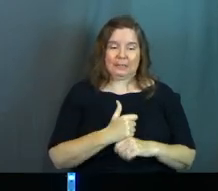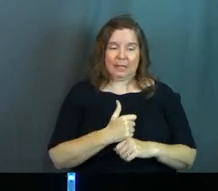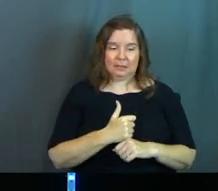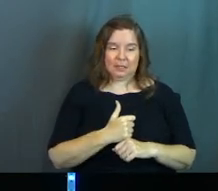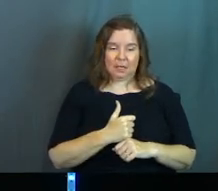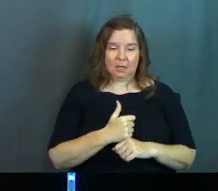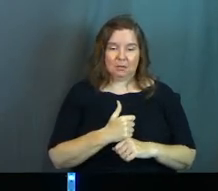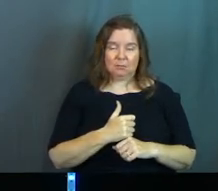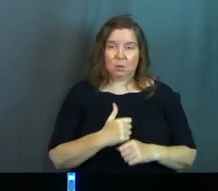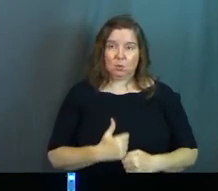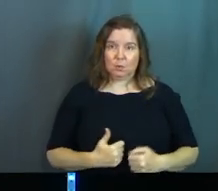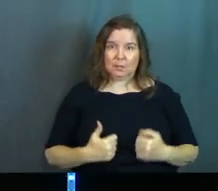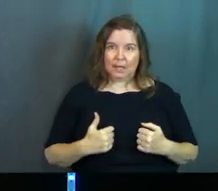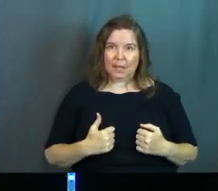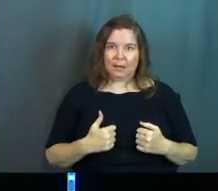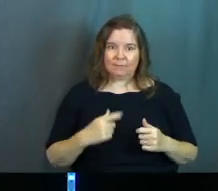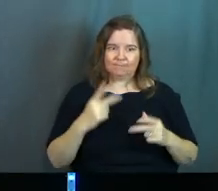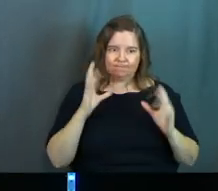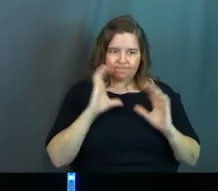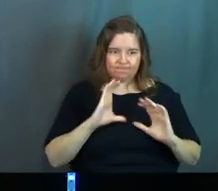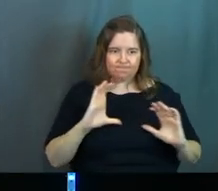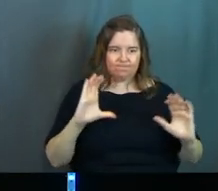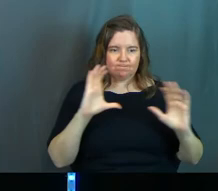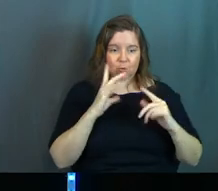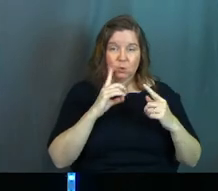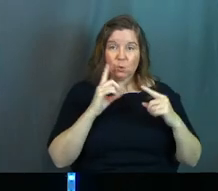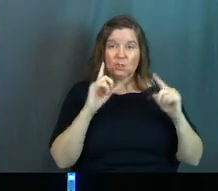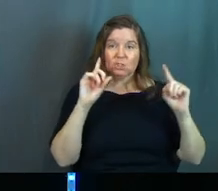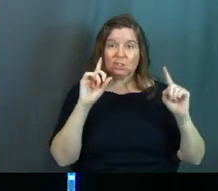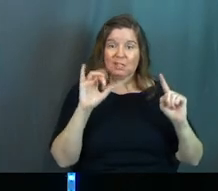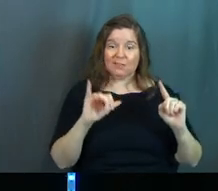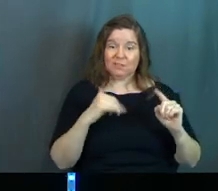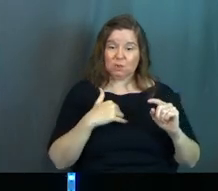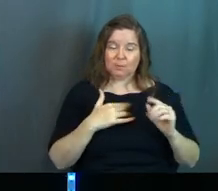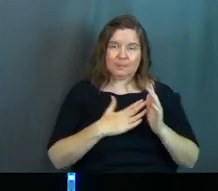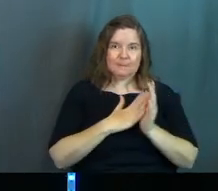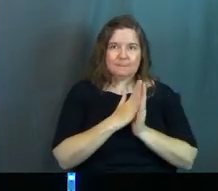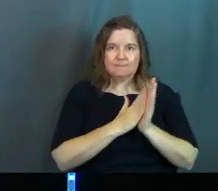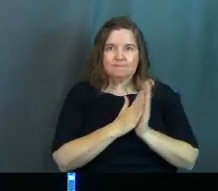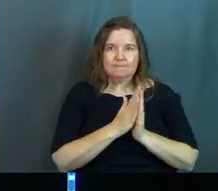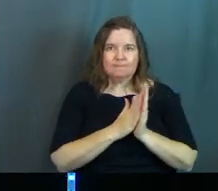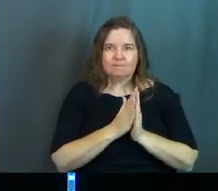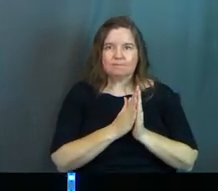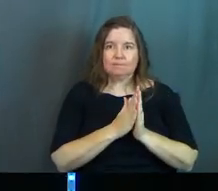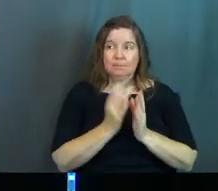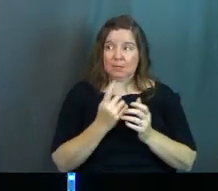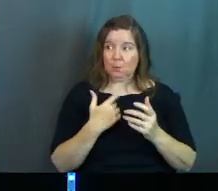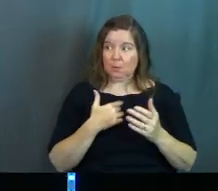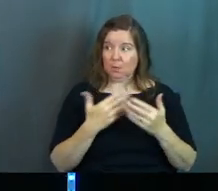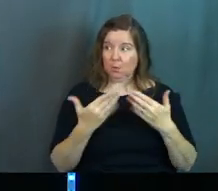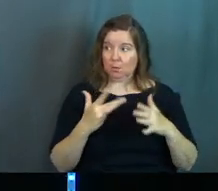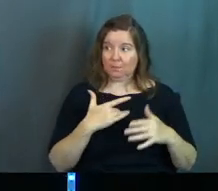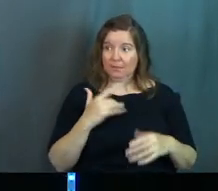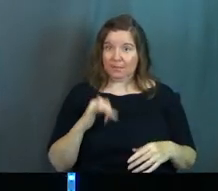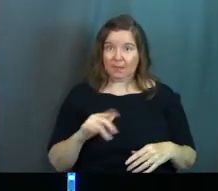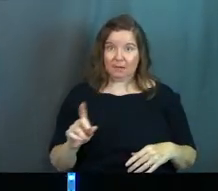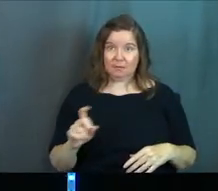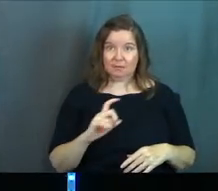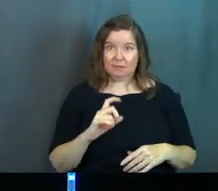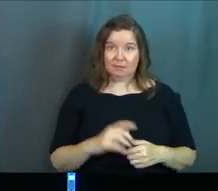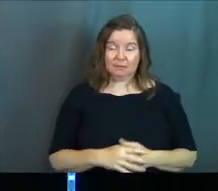out across His life to achieve, to achieve, to be ambitious. Anybody in the room feel this?